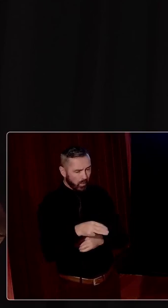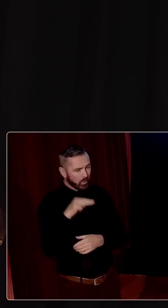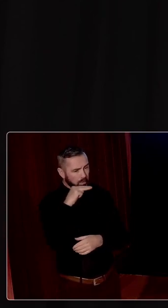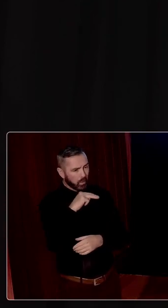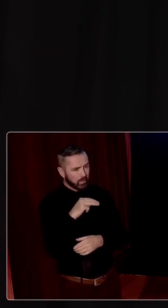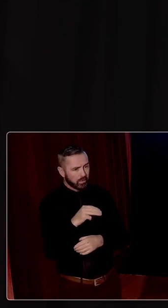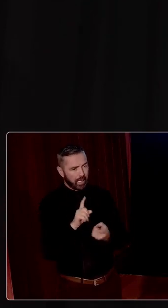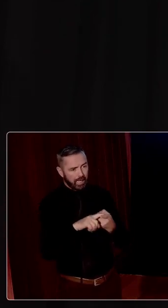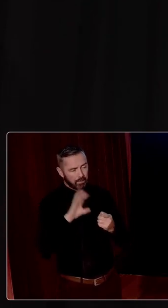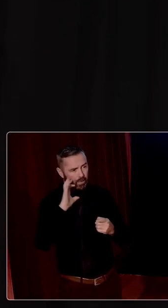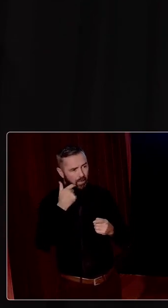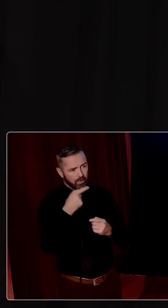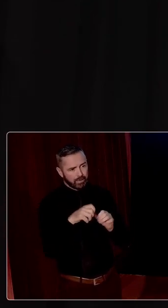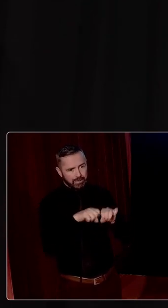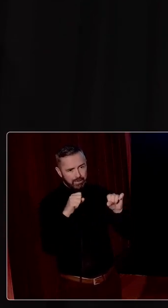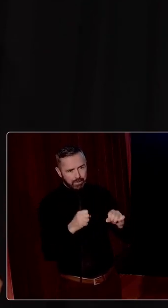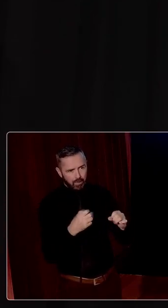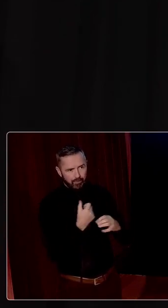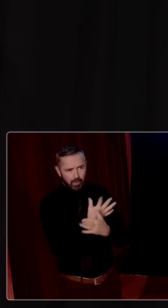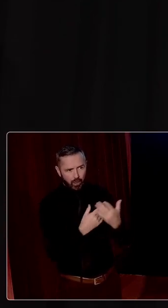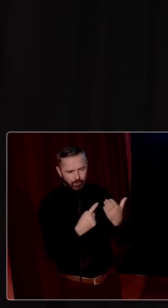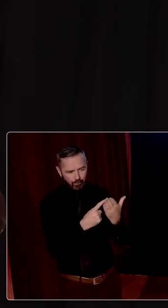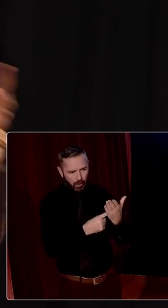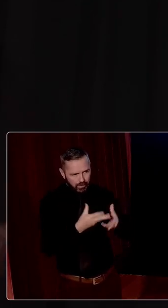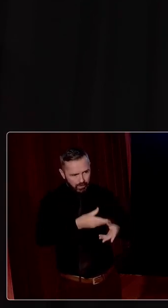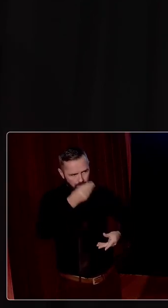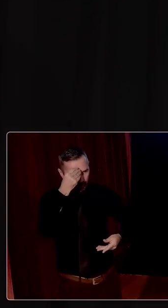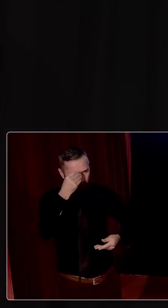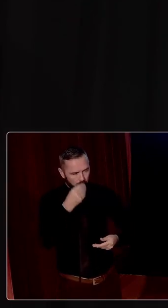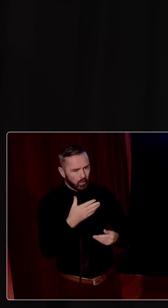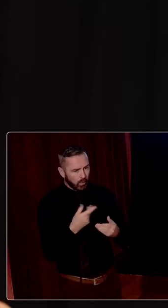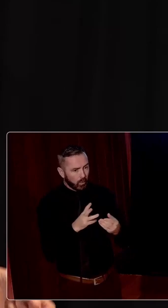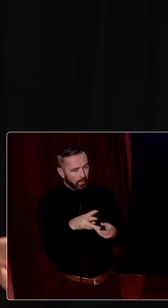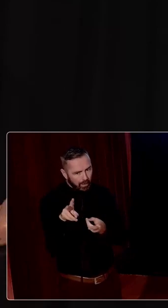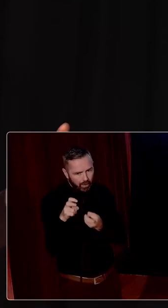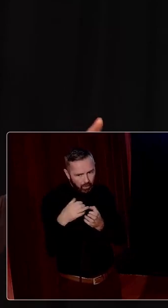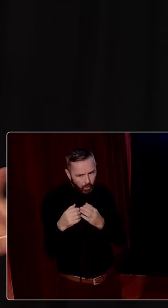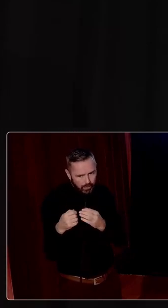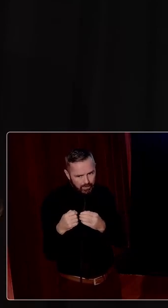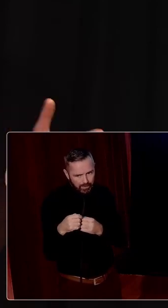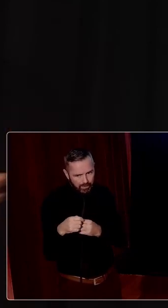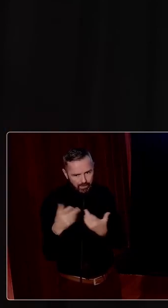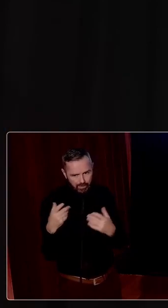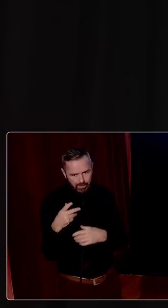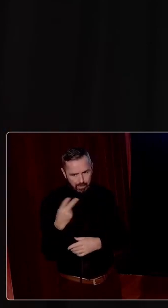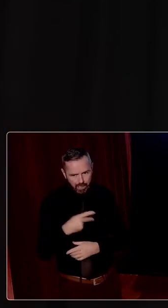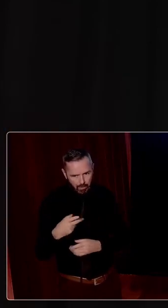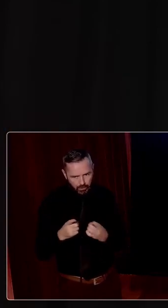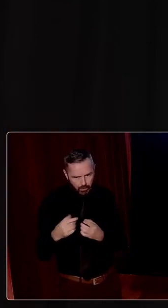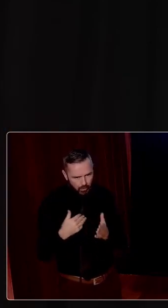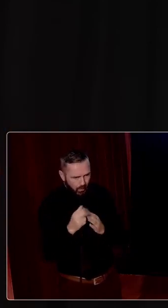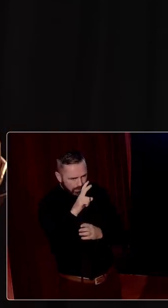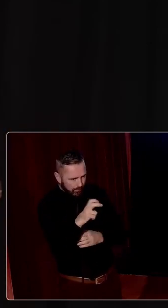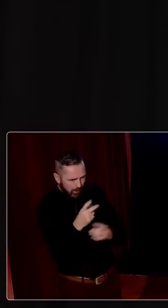has a lot of policy learning in it, uh, you're listening to what the Danes were doing or the, you know, the French were doing on something.